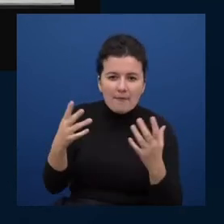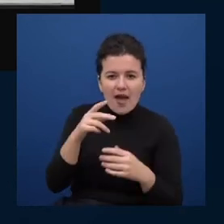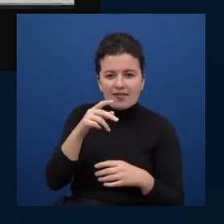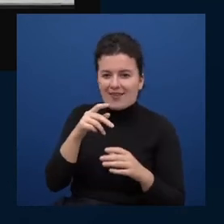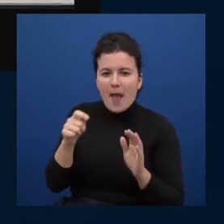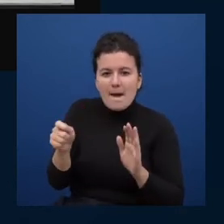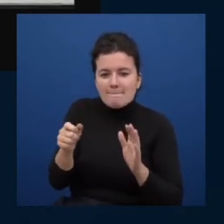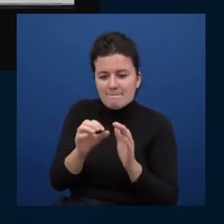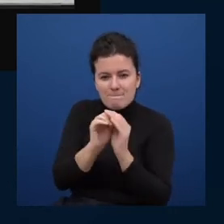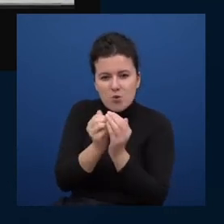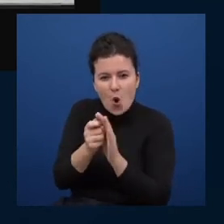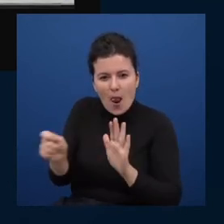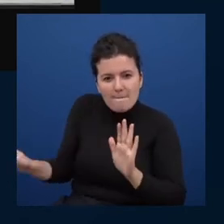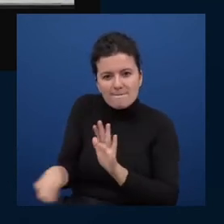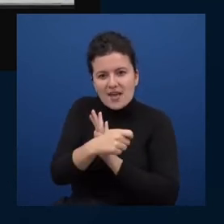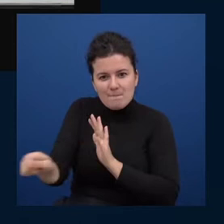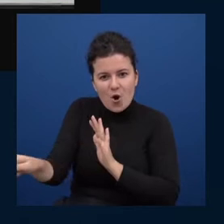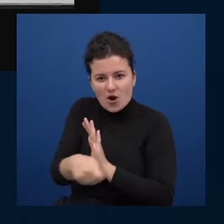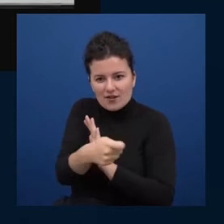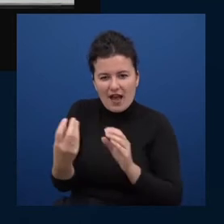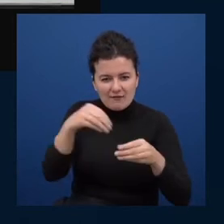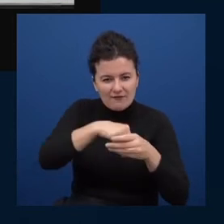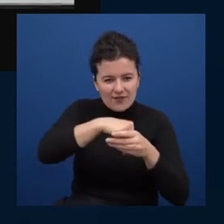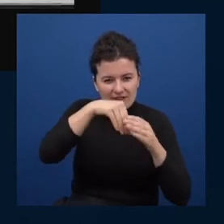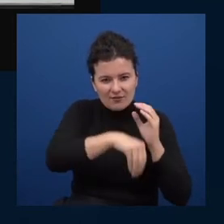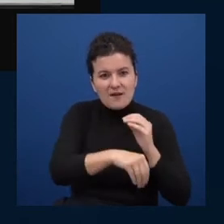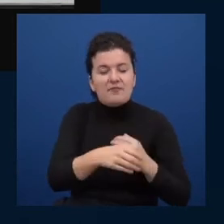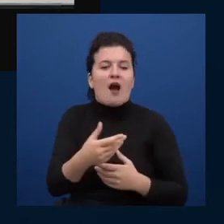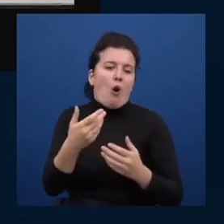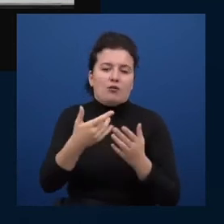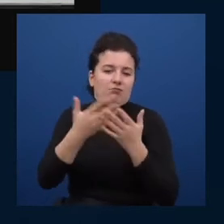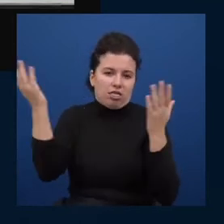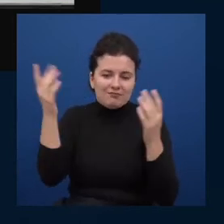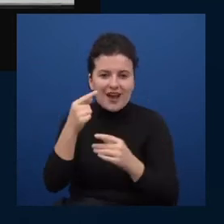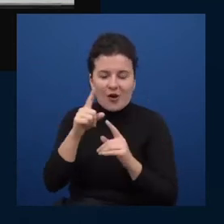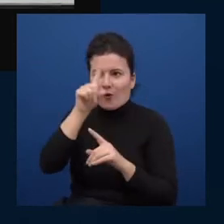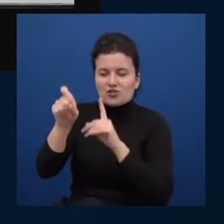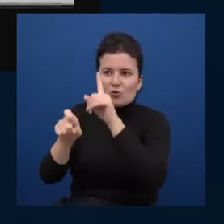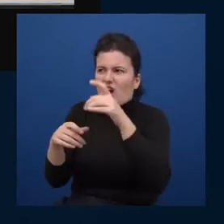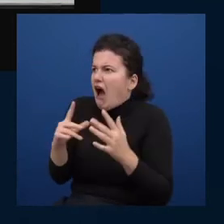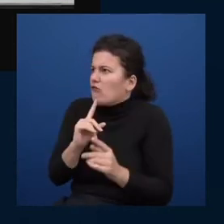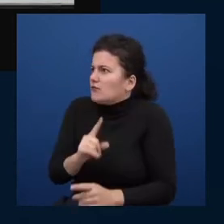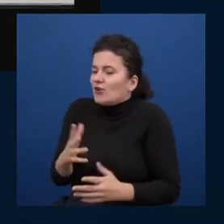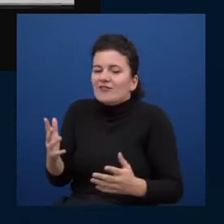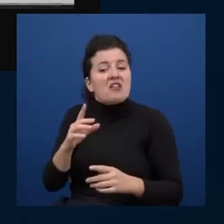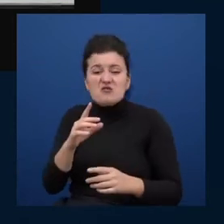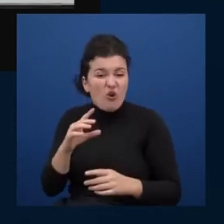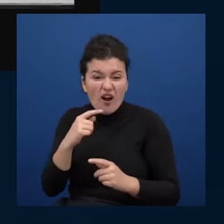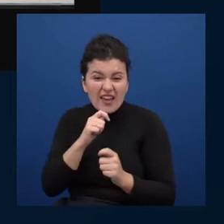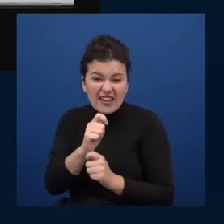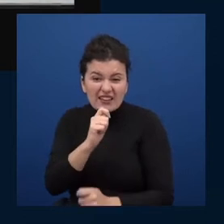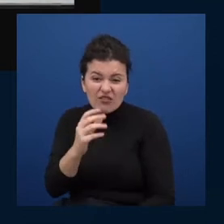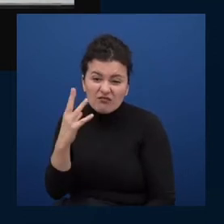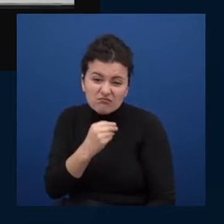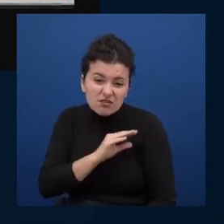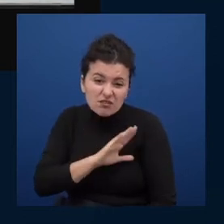i was terrified of the tech interview and then actually it was such a wonderful experience uh where where the the interviewer would just ask